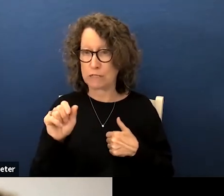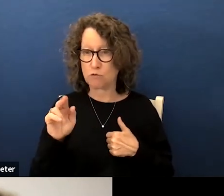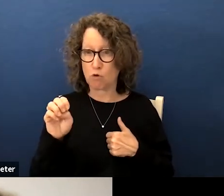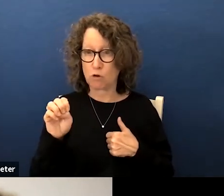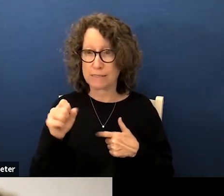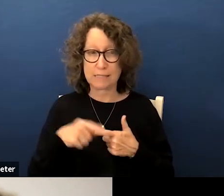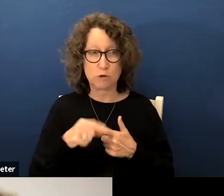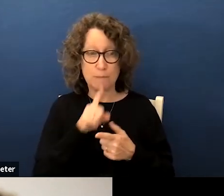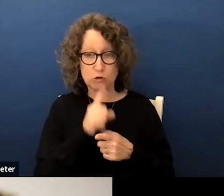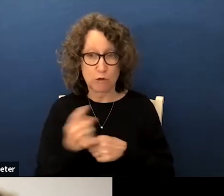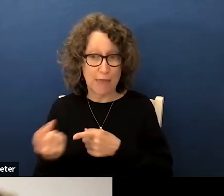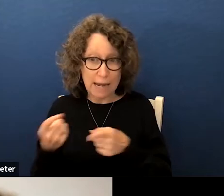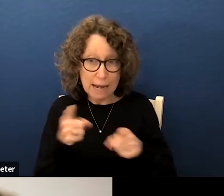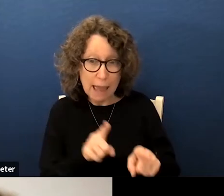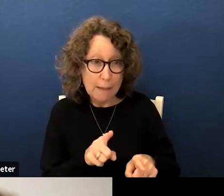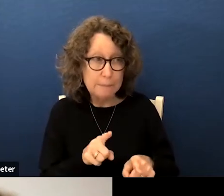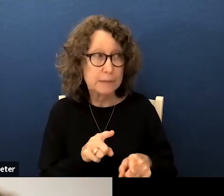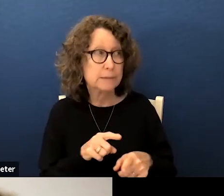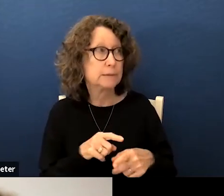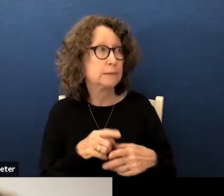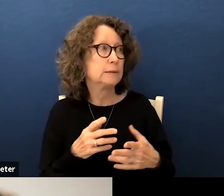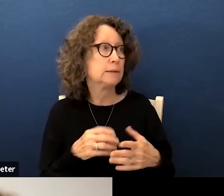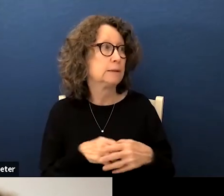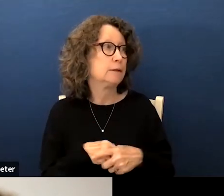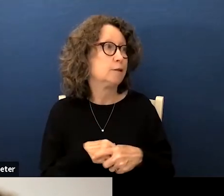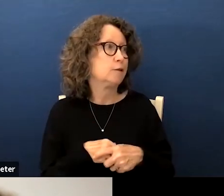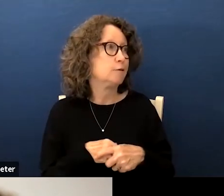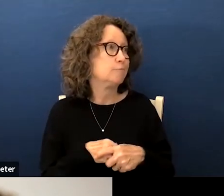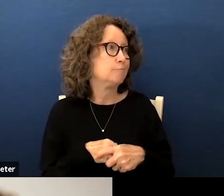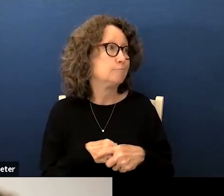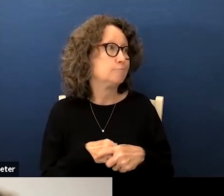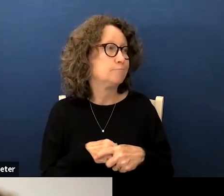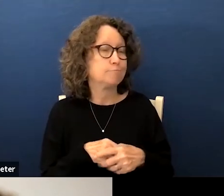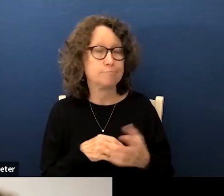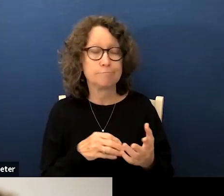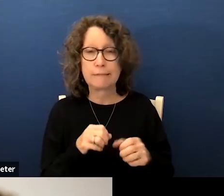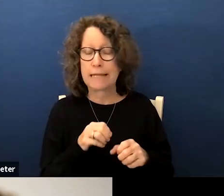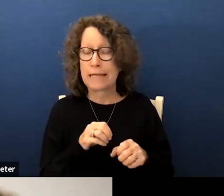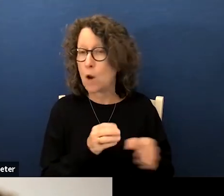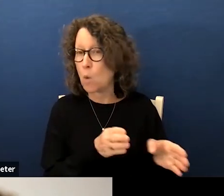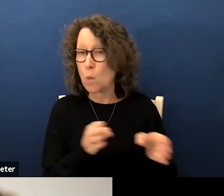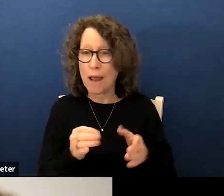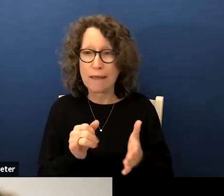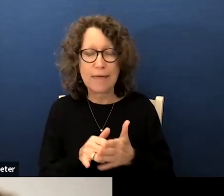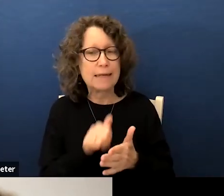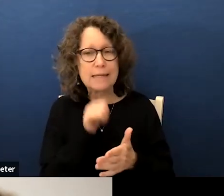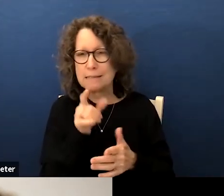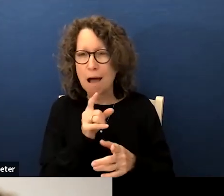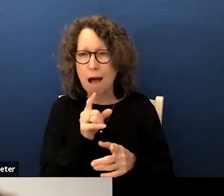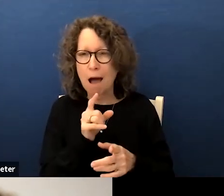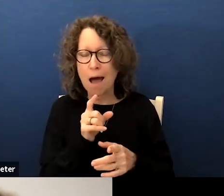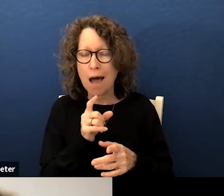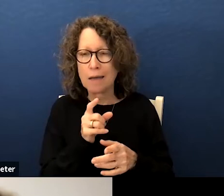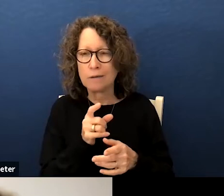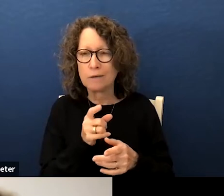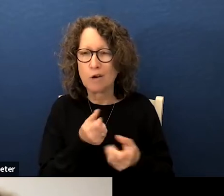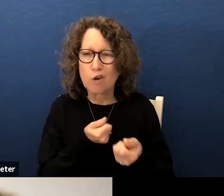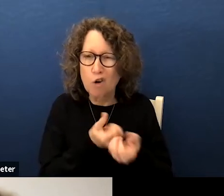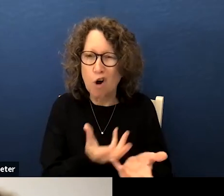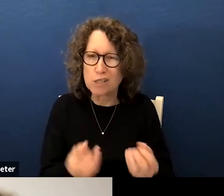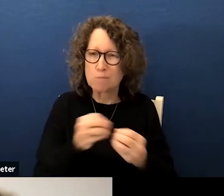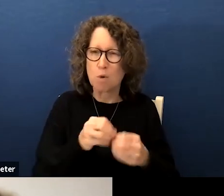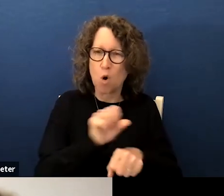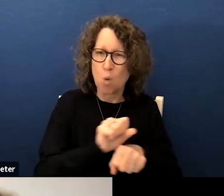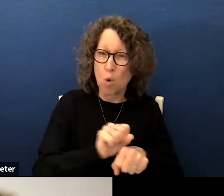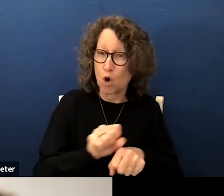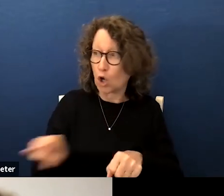that this happens um you know you know in a way that again it does not impose extra work on you